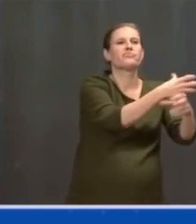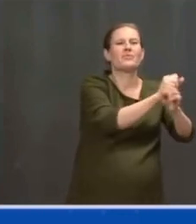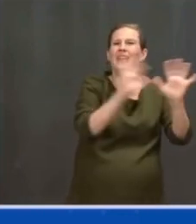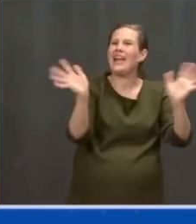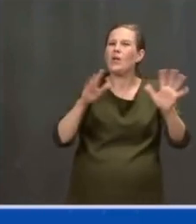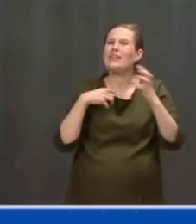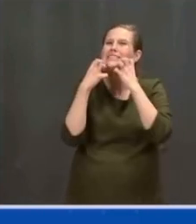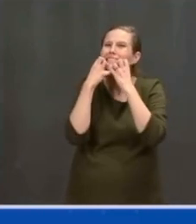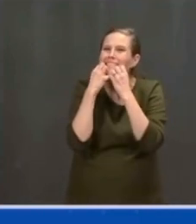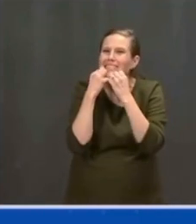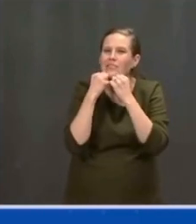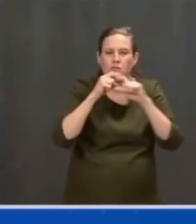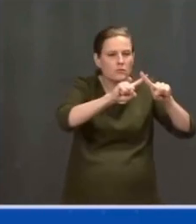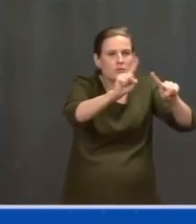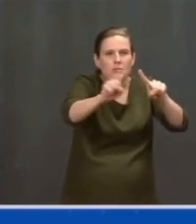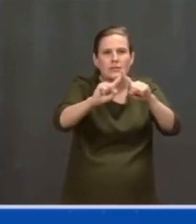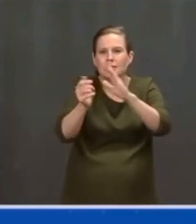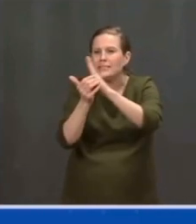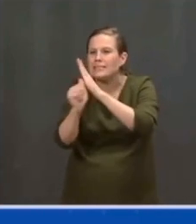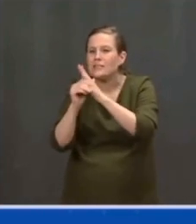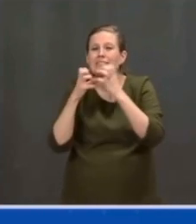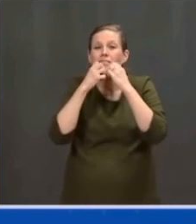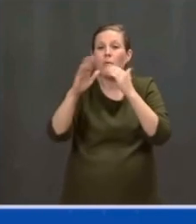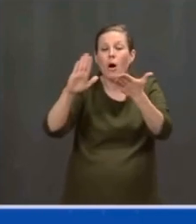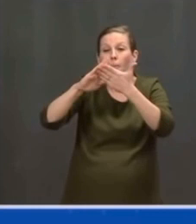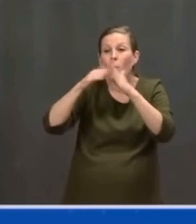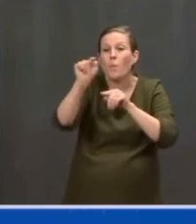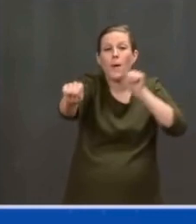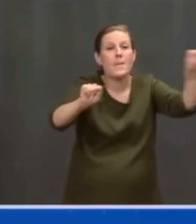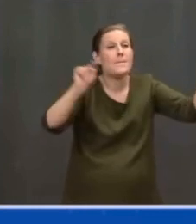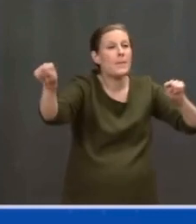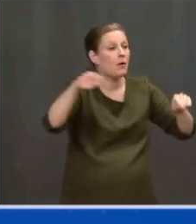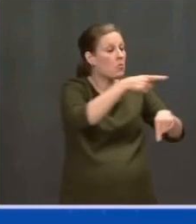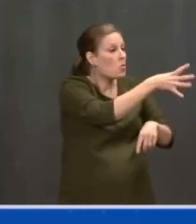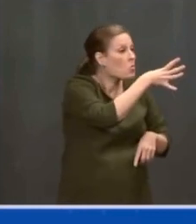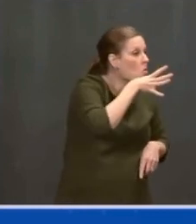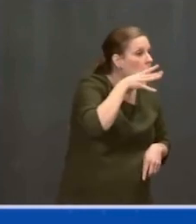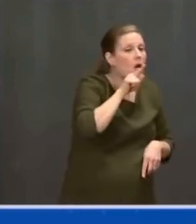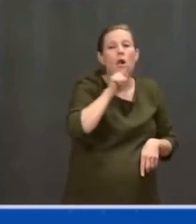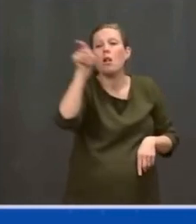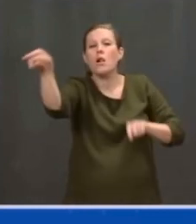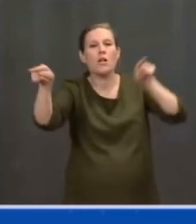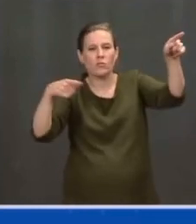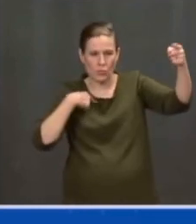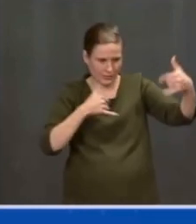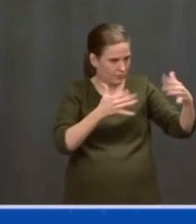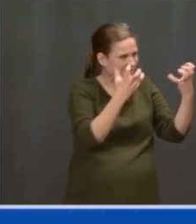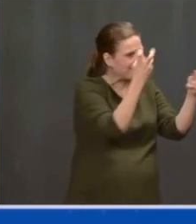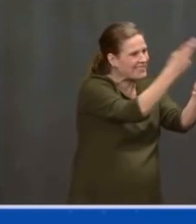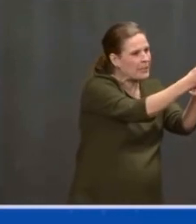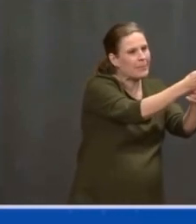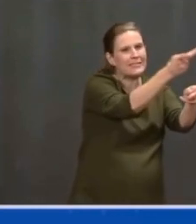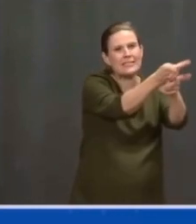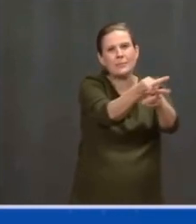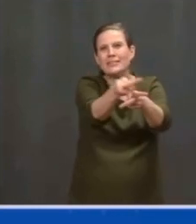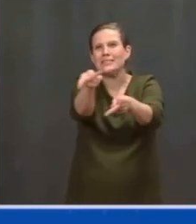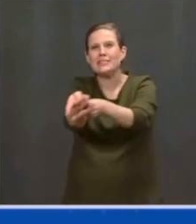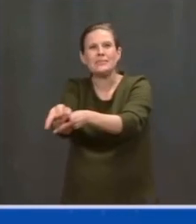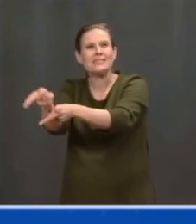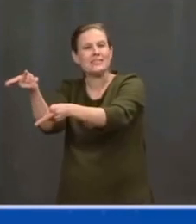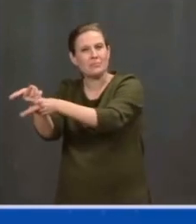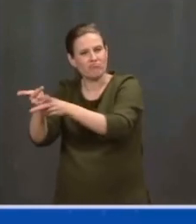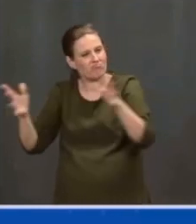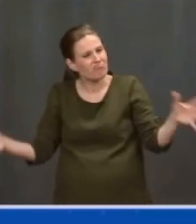cities, small towns, rural communities, through our businesses and our universities, through our entrepreneurs, union workers, all across America.